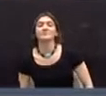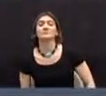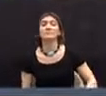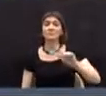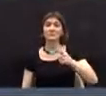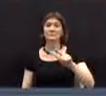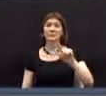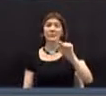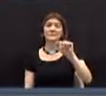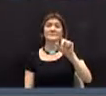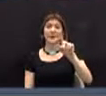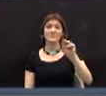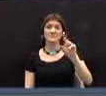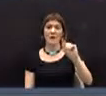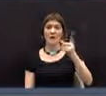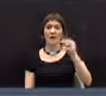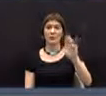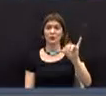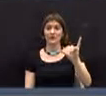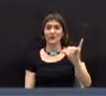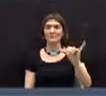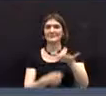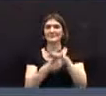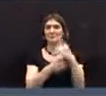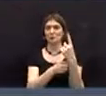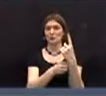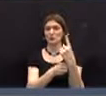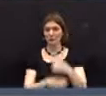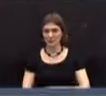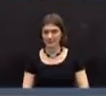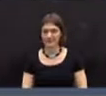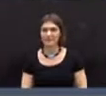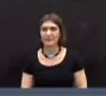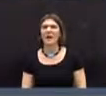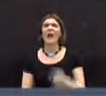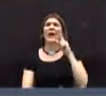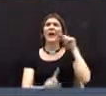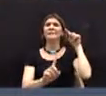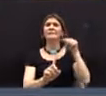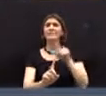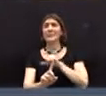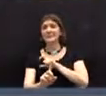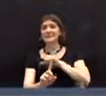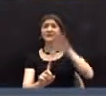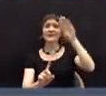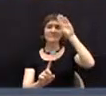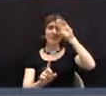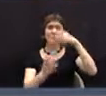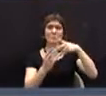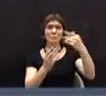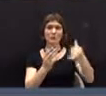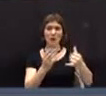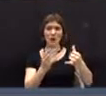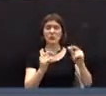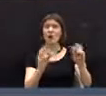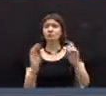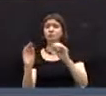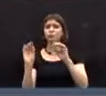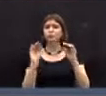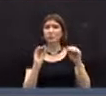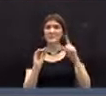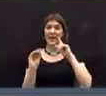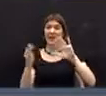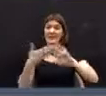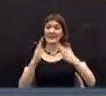Ted Montgomery, District 2, as part of the police and fire facility project that came out that the municipal